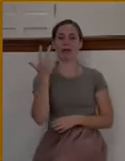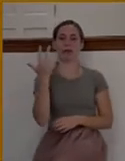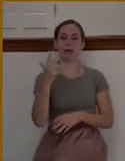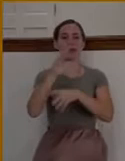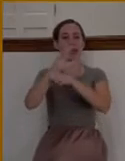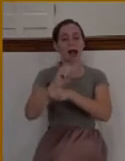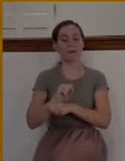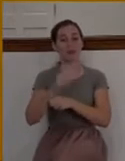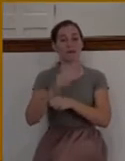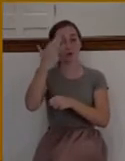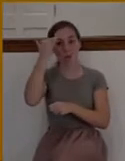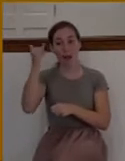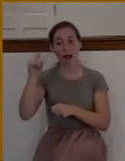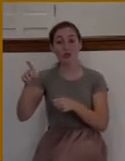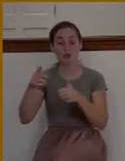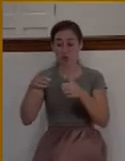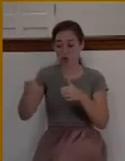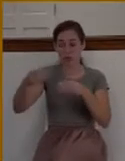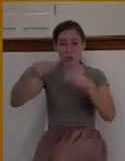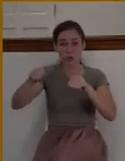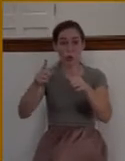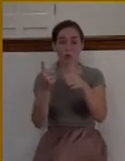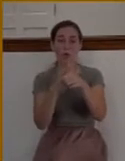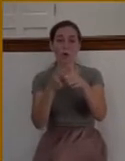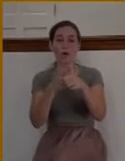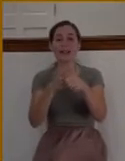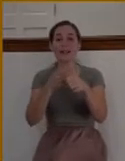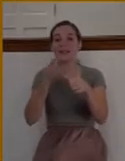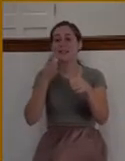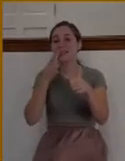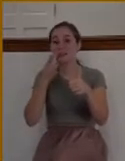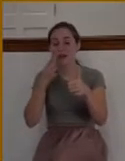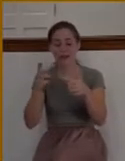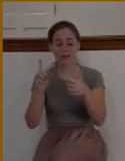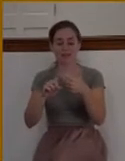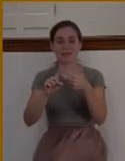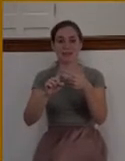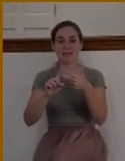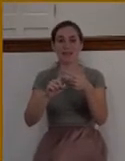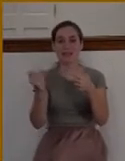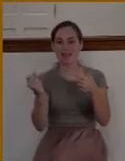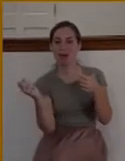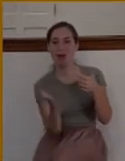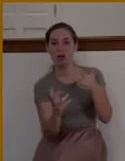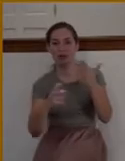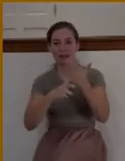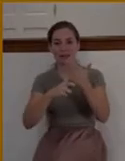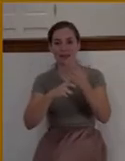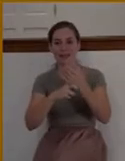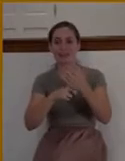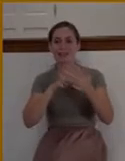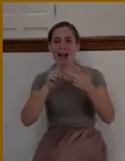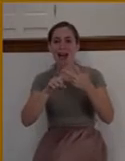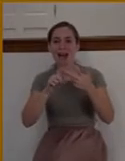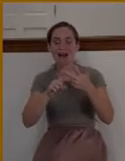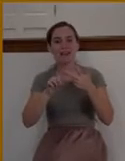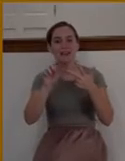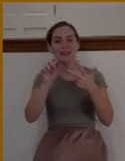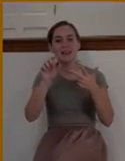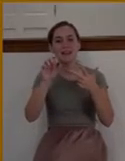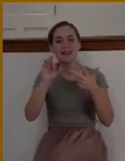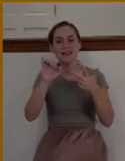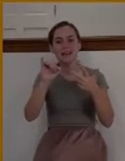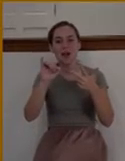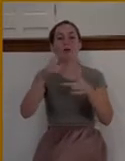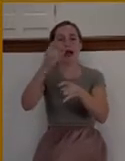lottery tickets and alcohol. And that was the name of her store. And this man went by and he put a Bible there for